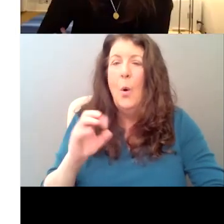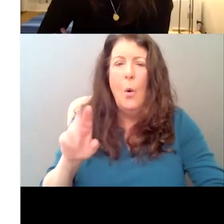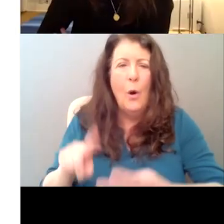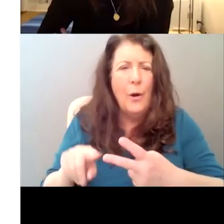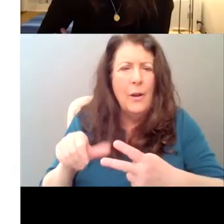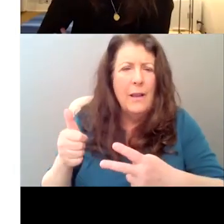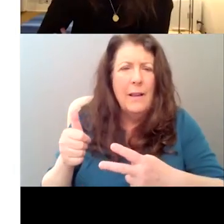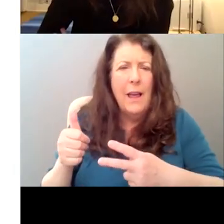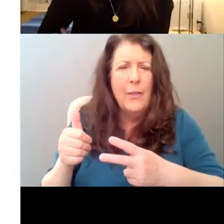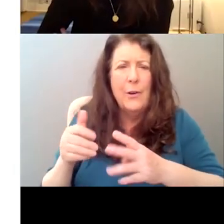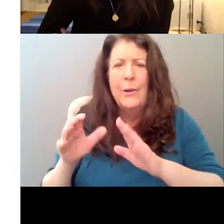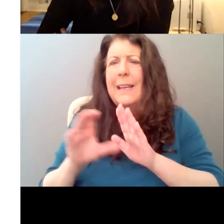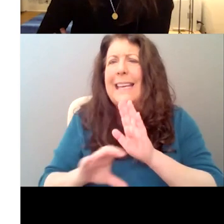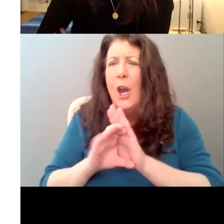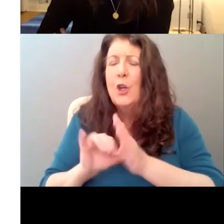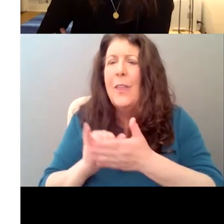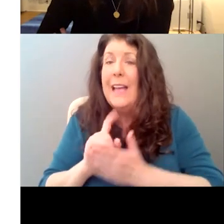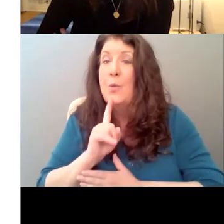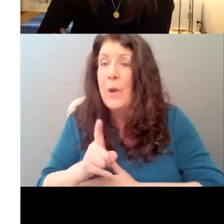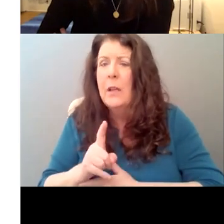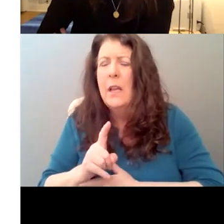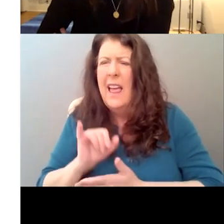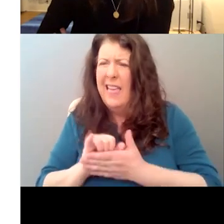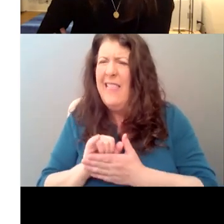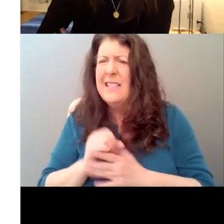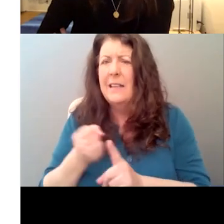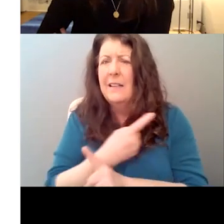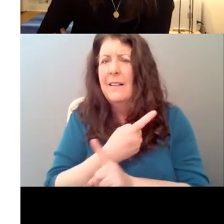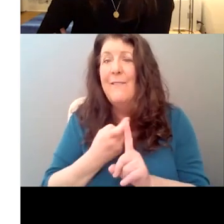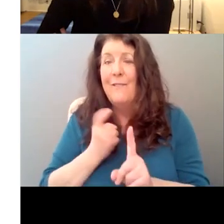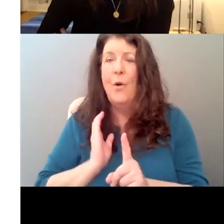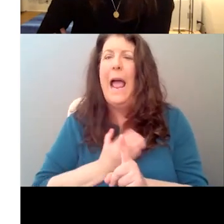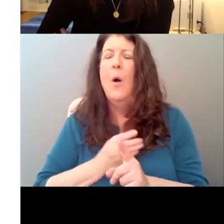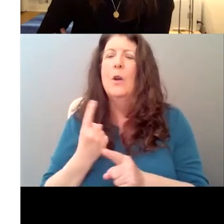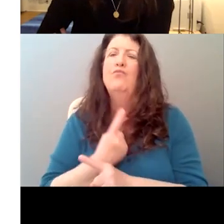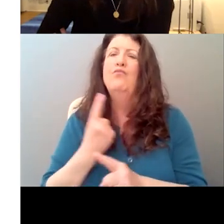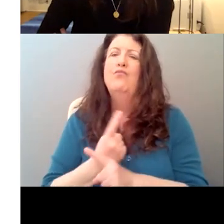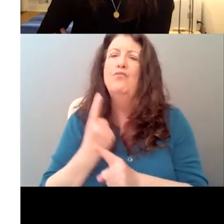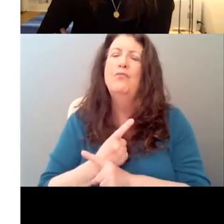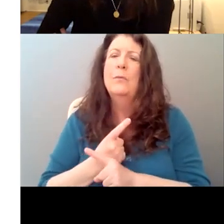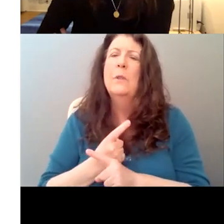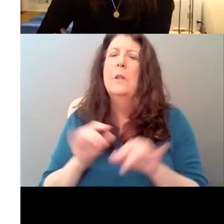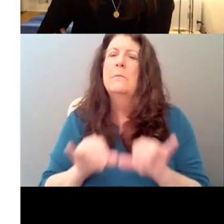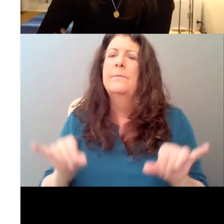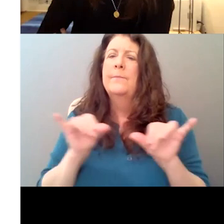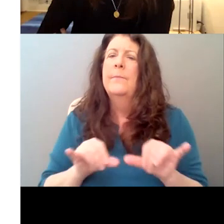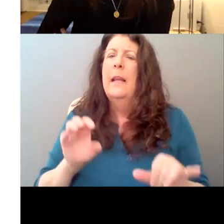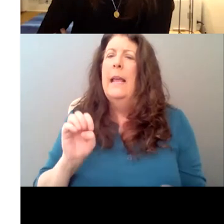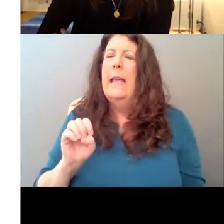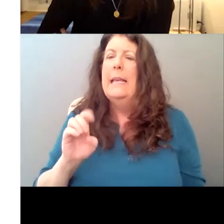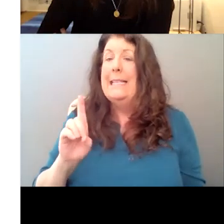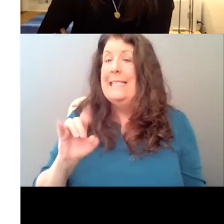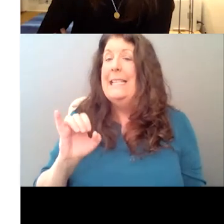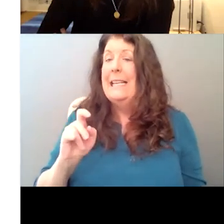unusual for Dickinson. Um, but thematically it fits with what is being explored in